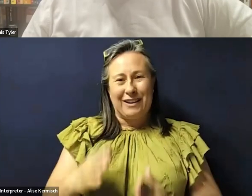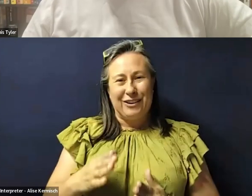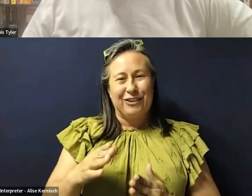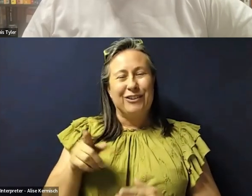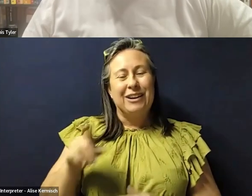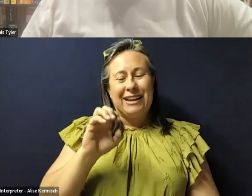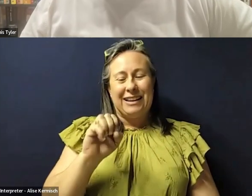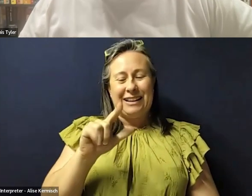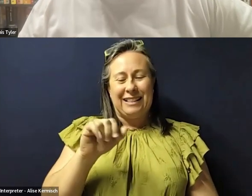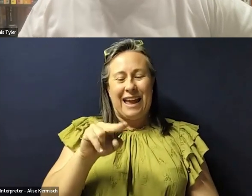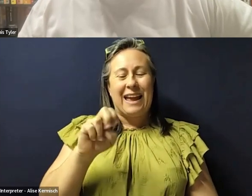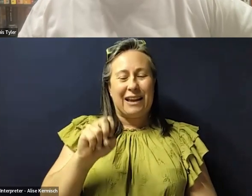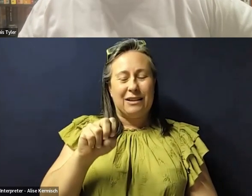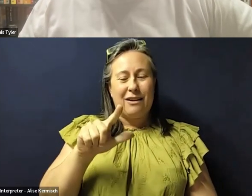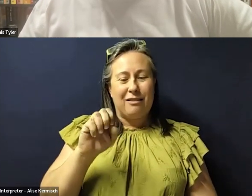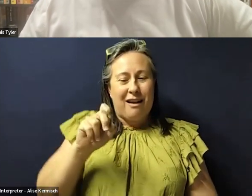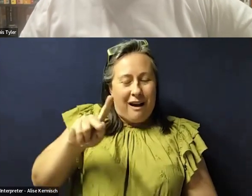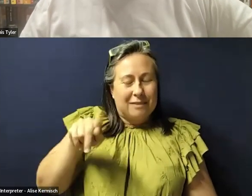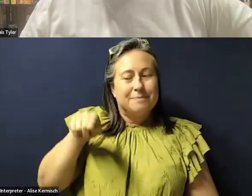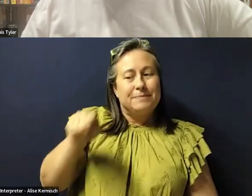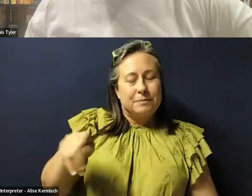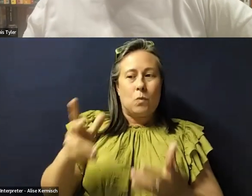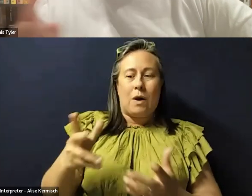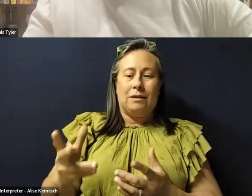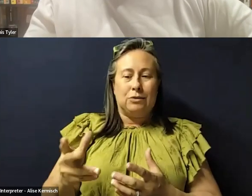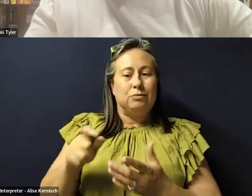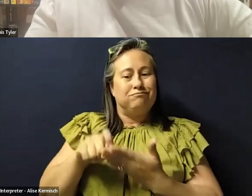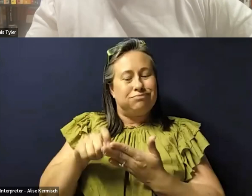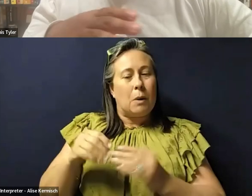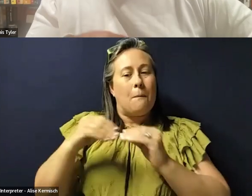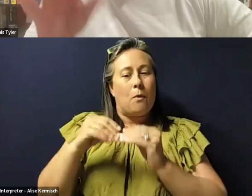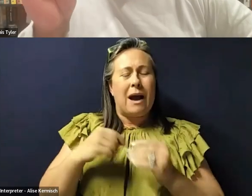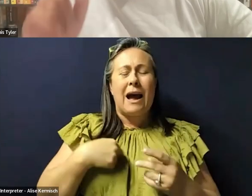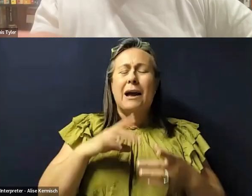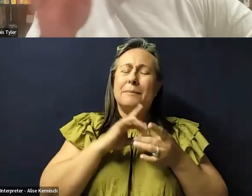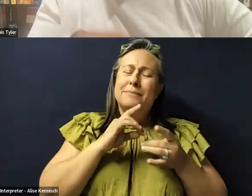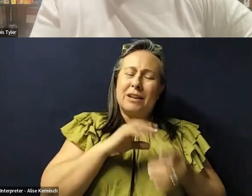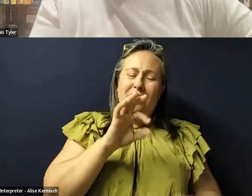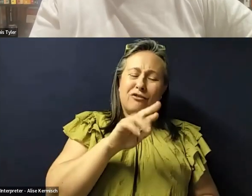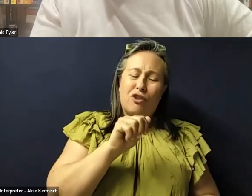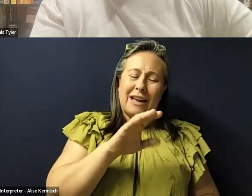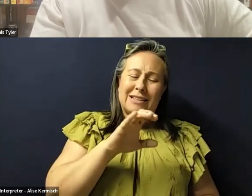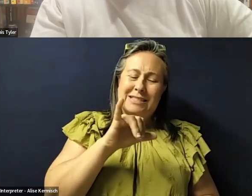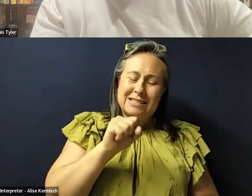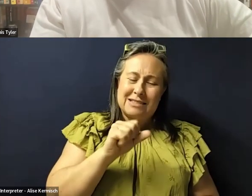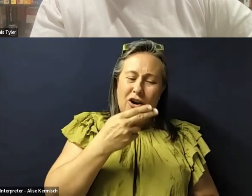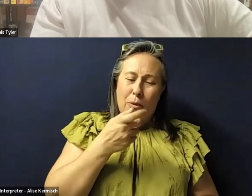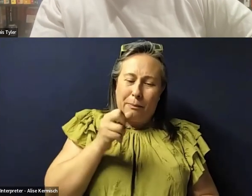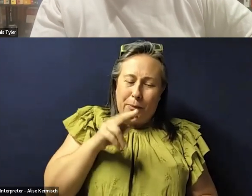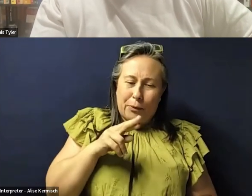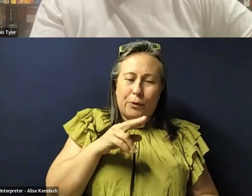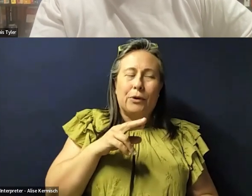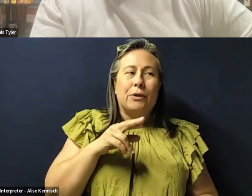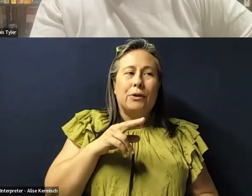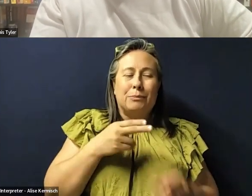who I definitely want to do more work on. And I mentioned Frances Harper in the book briefly, and I also mentioned it, mentioned